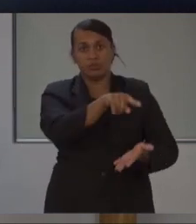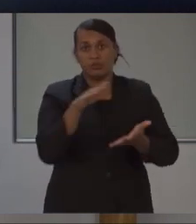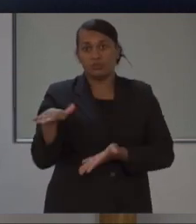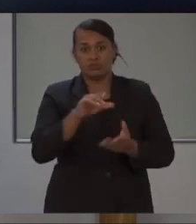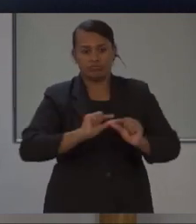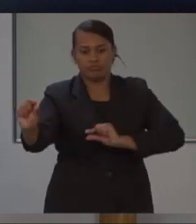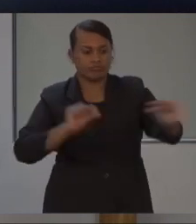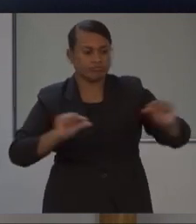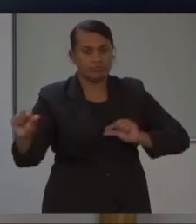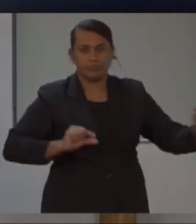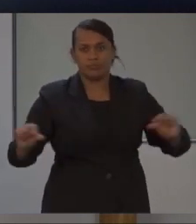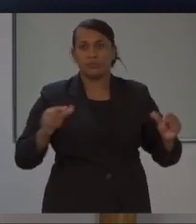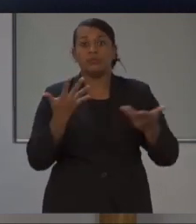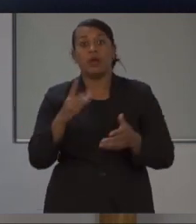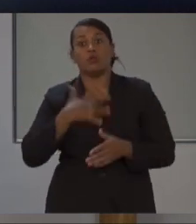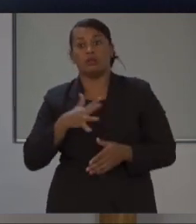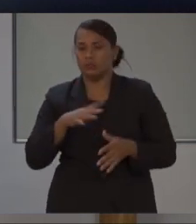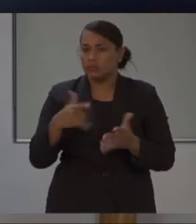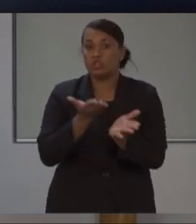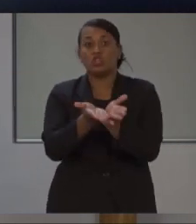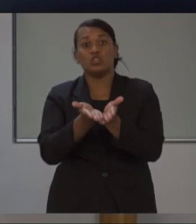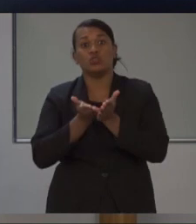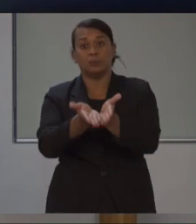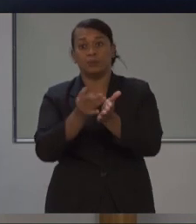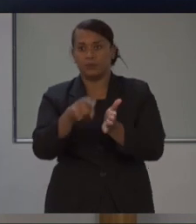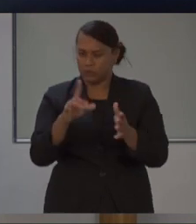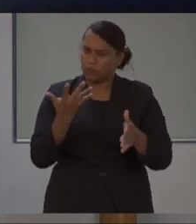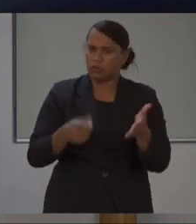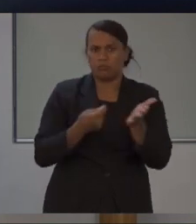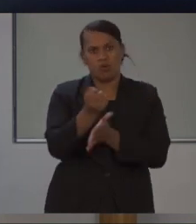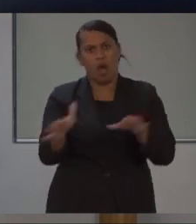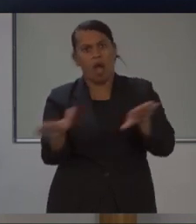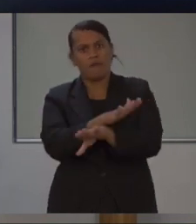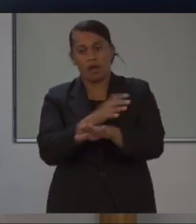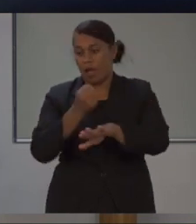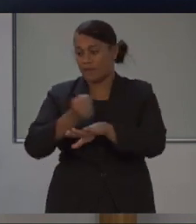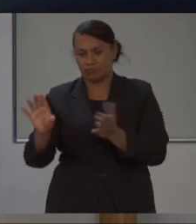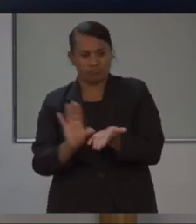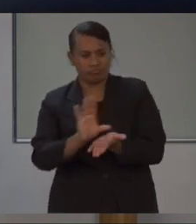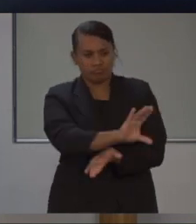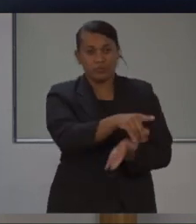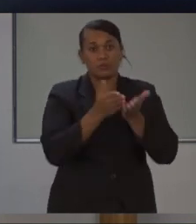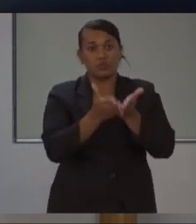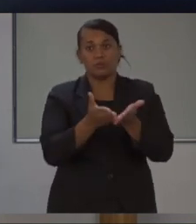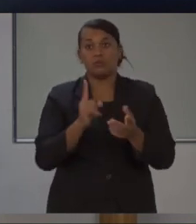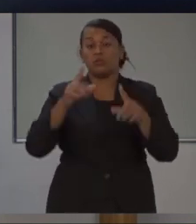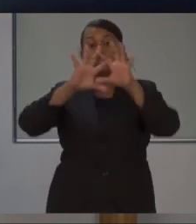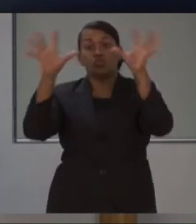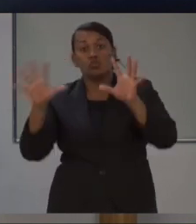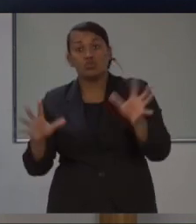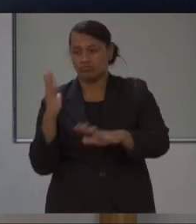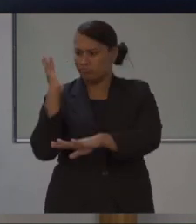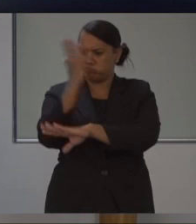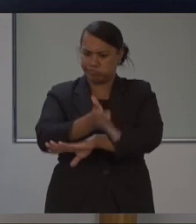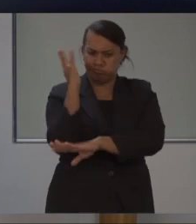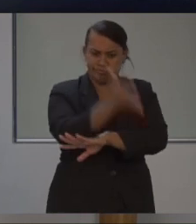shipping costs covered, even in our most remote maritime communities. Trees felt by the Cyclone are also